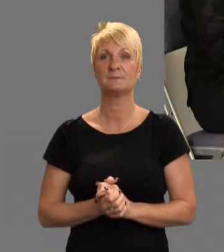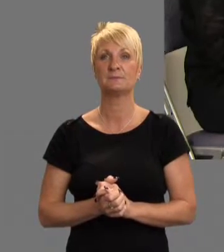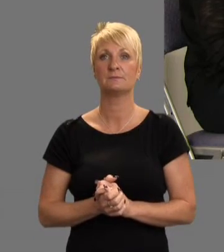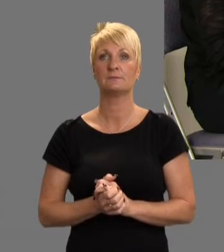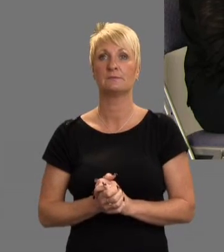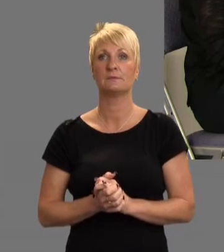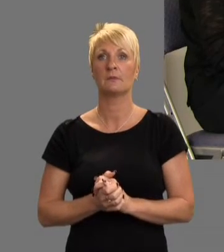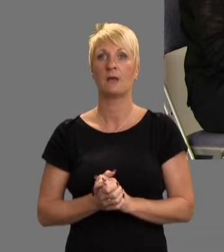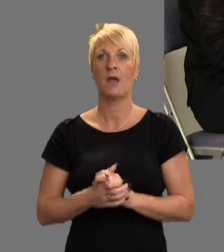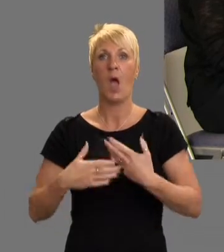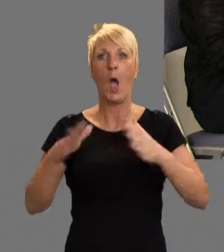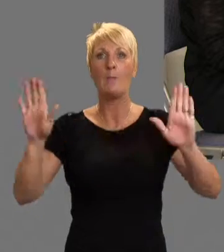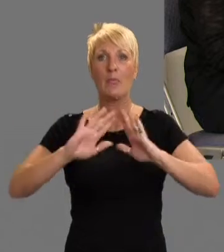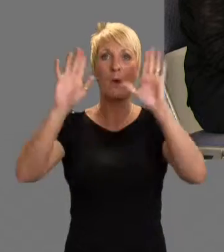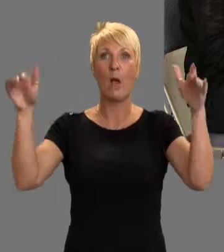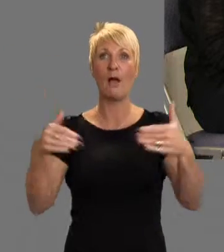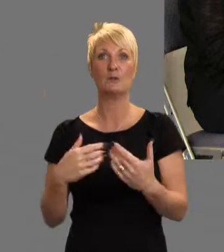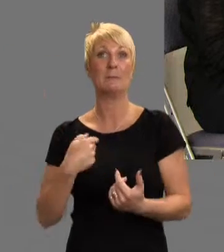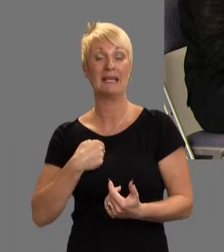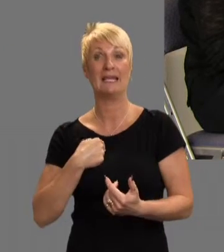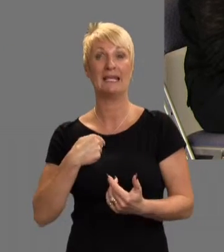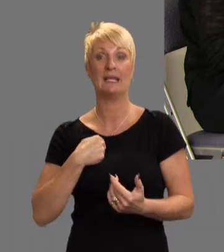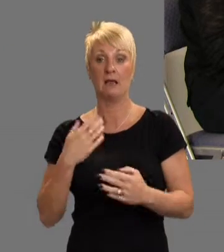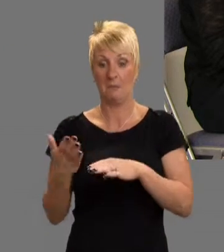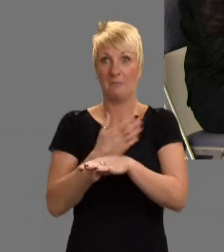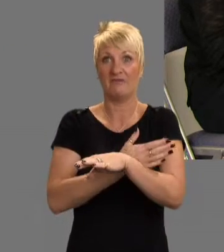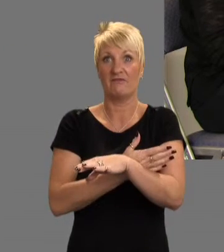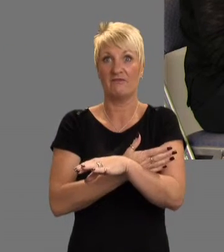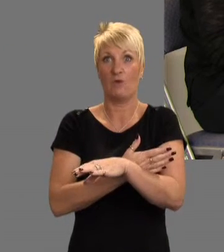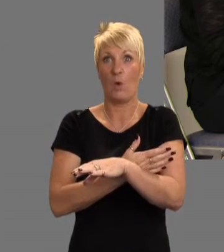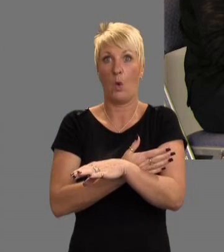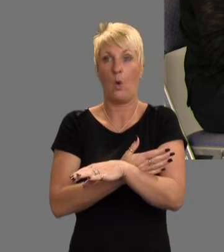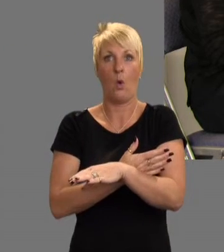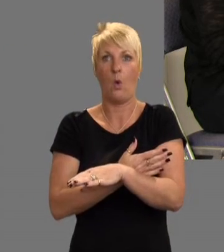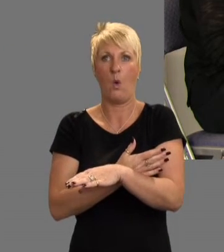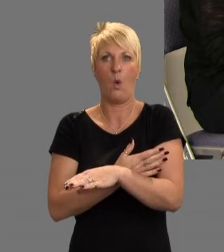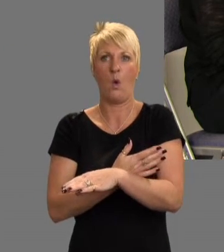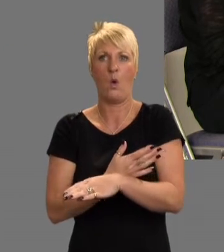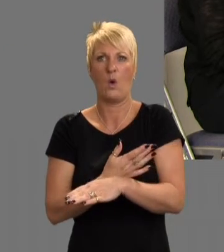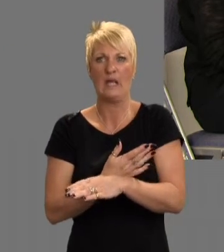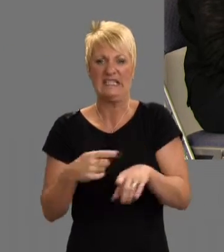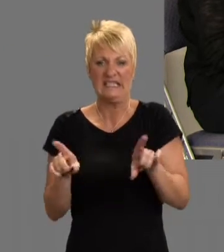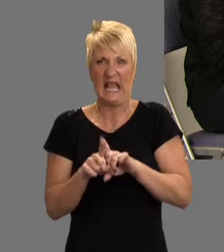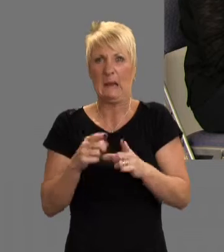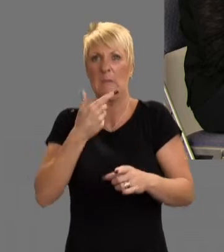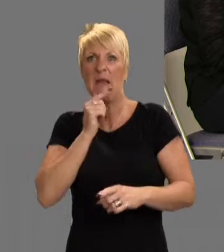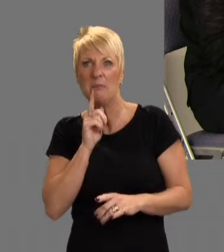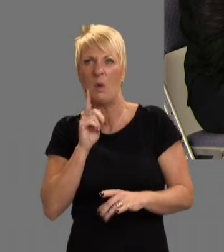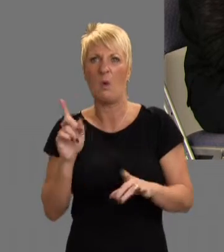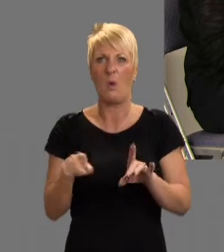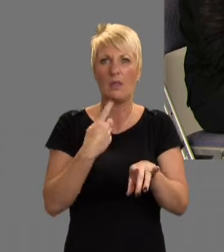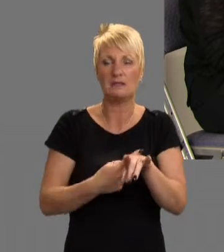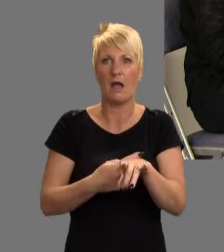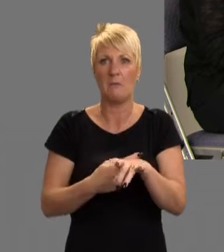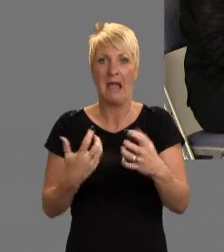It's opened the world for It's opened the world for me. Before I was in the same people all the time. Because I didn't